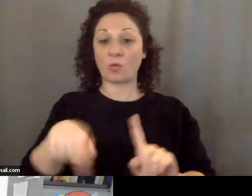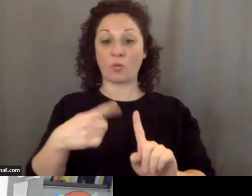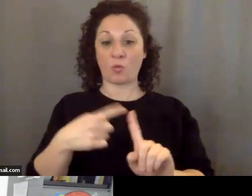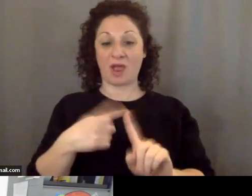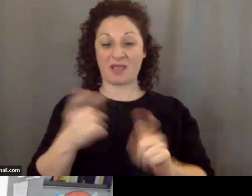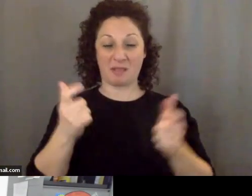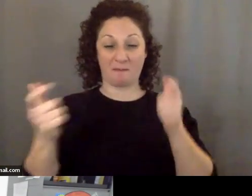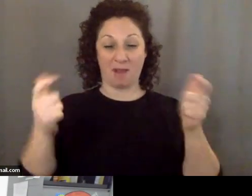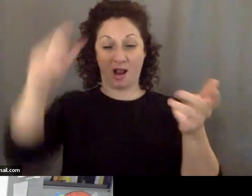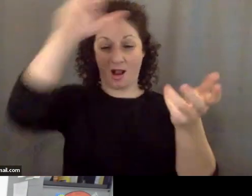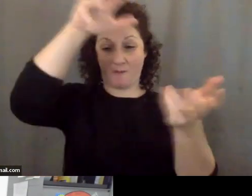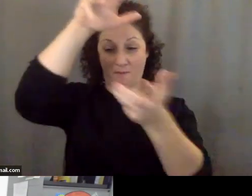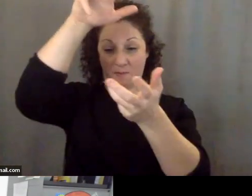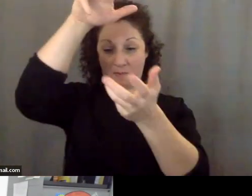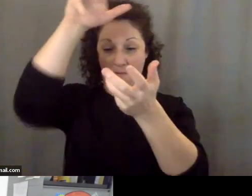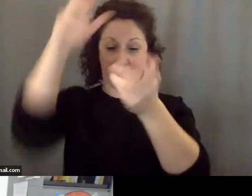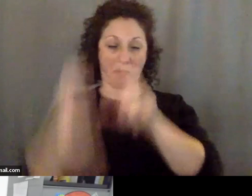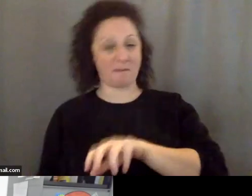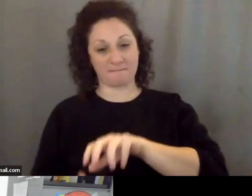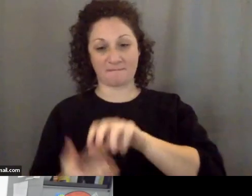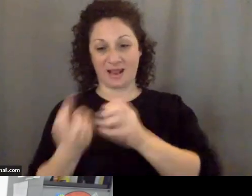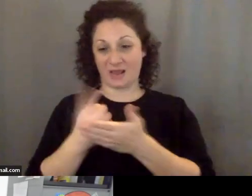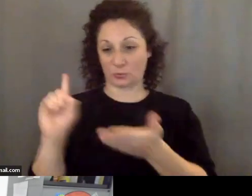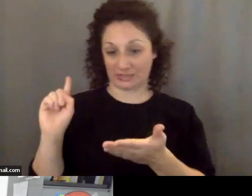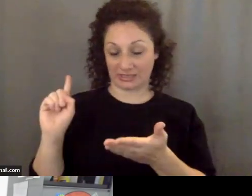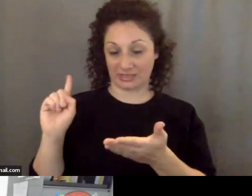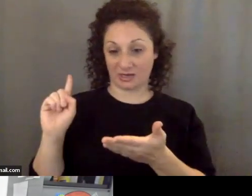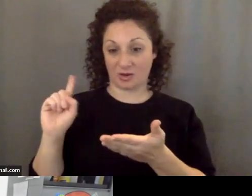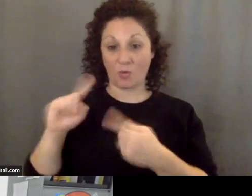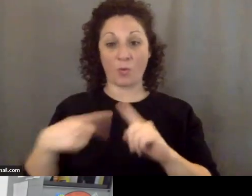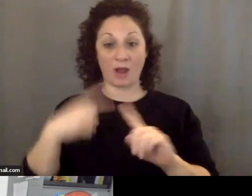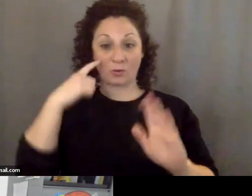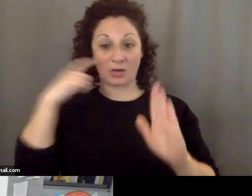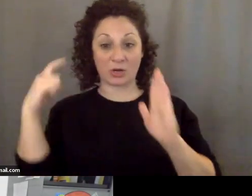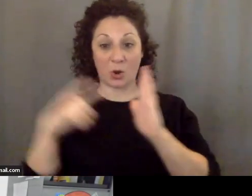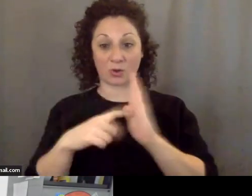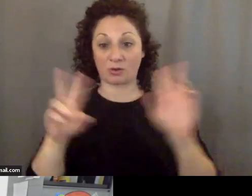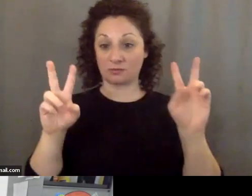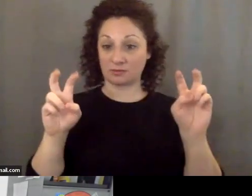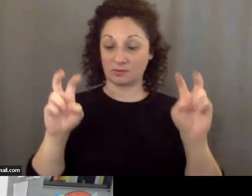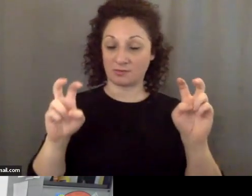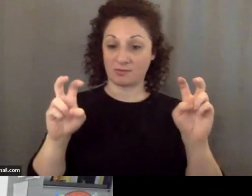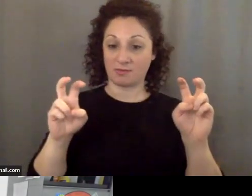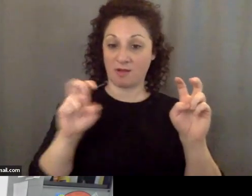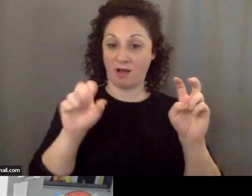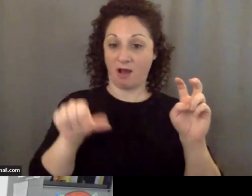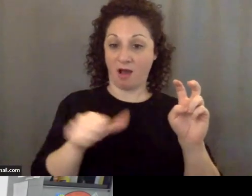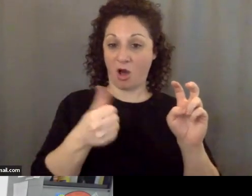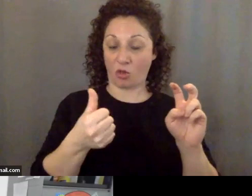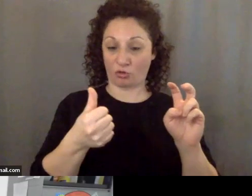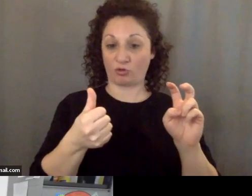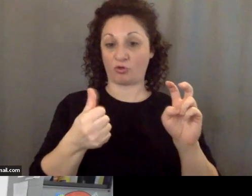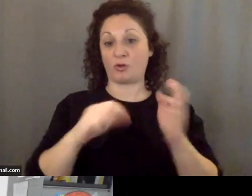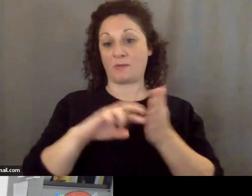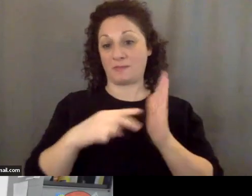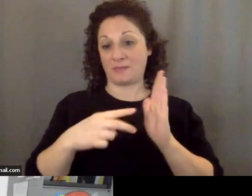one that was downed last week, was detected, we used, in quotation marks, other means at our